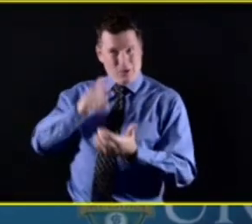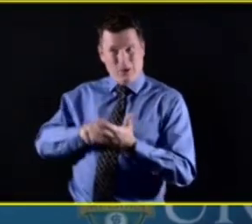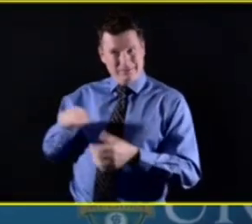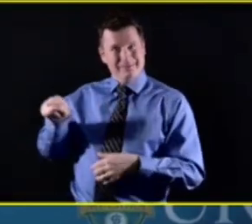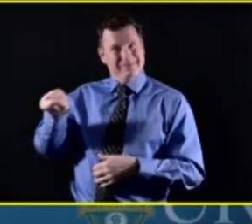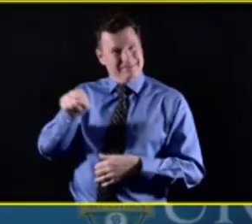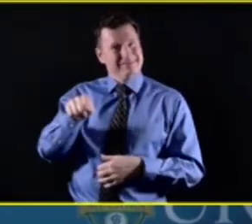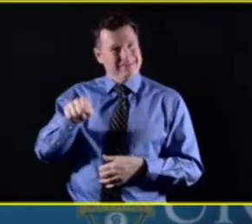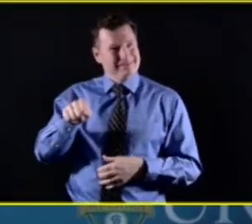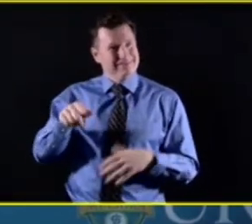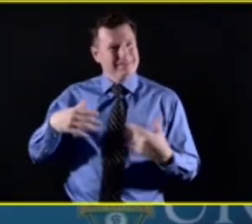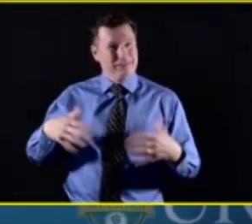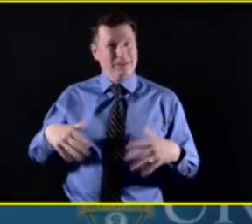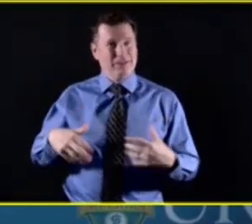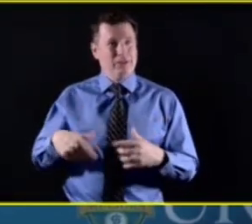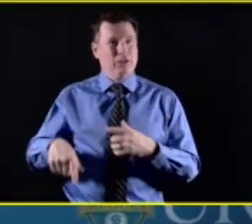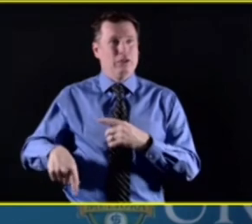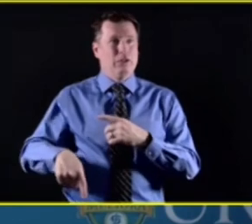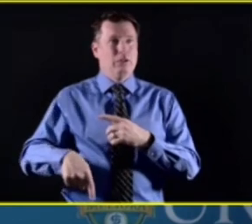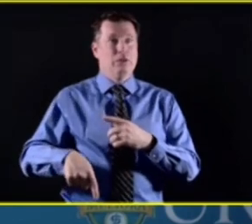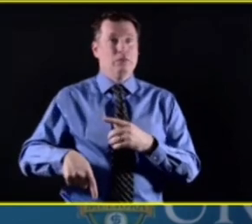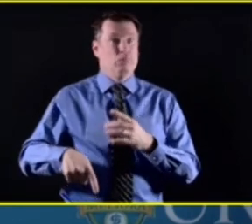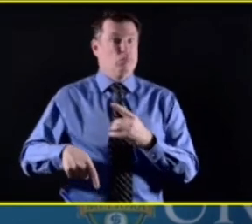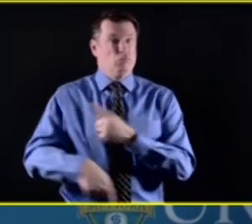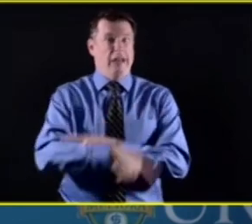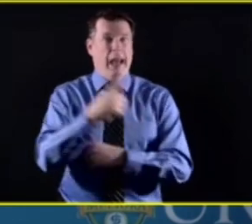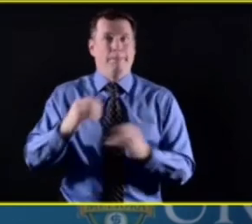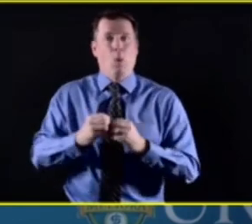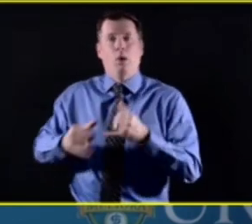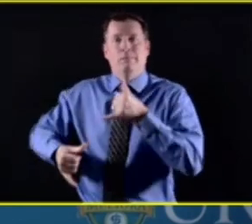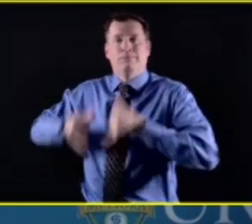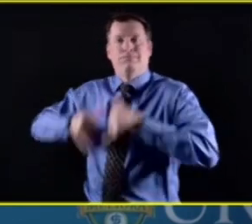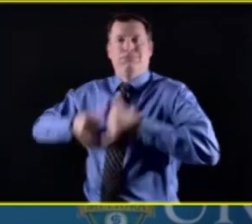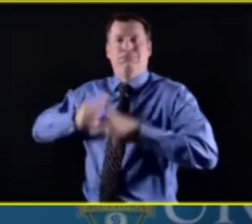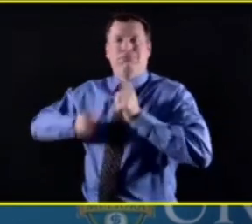stress at home, whether you're seeing that and what your advice for that would be.